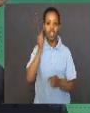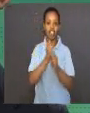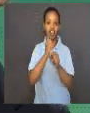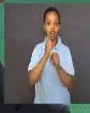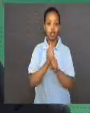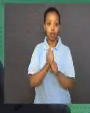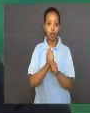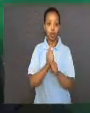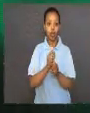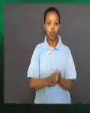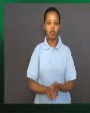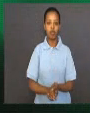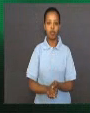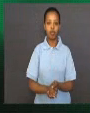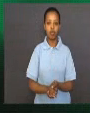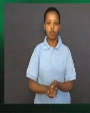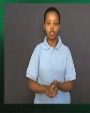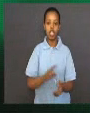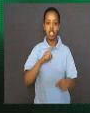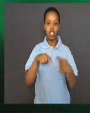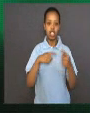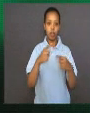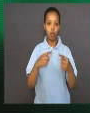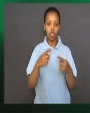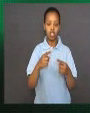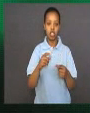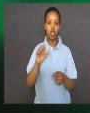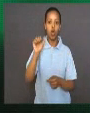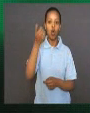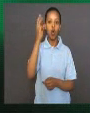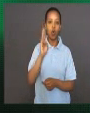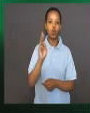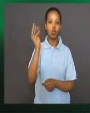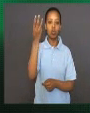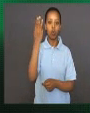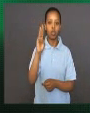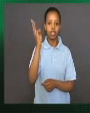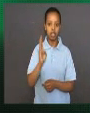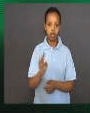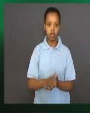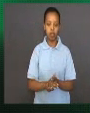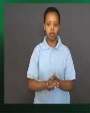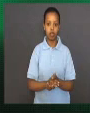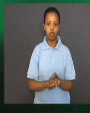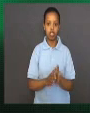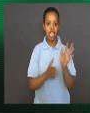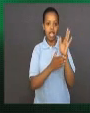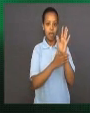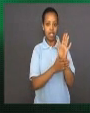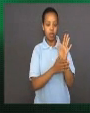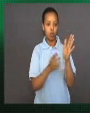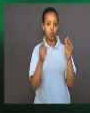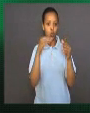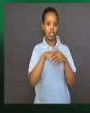are the process of osmosis, the stomata in the